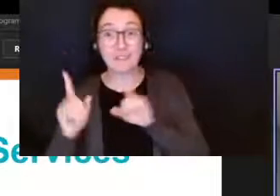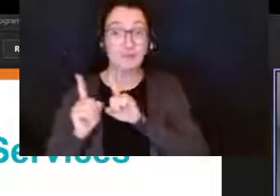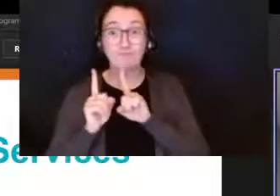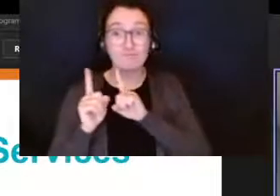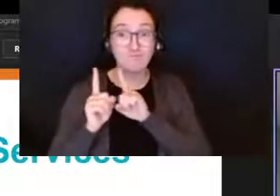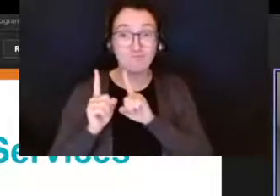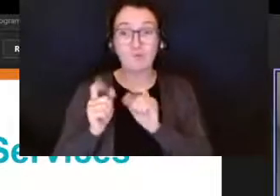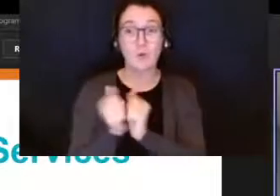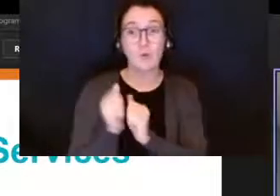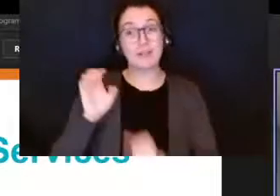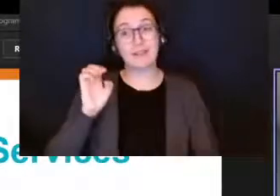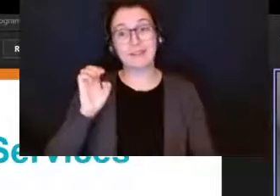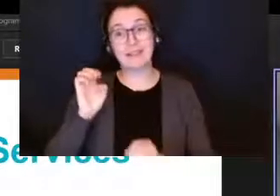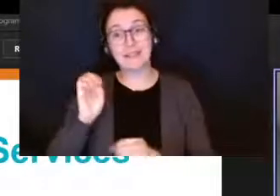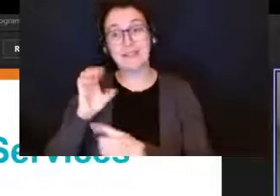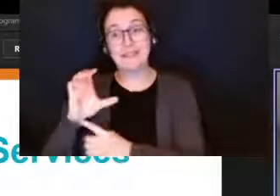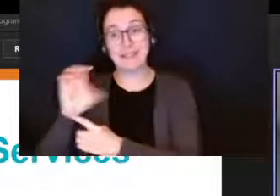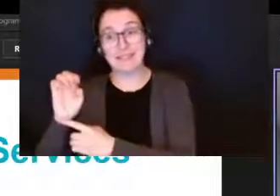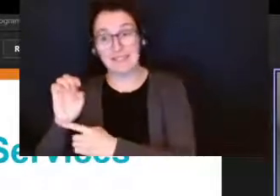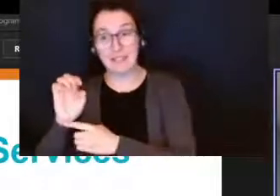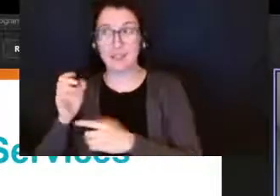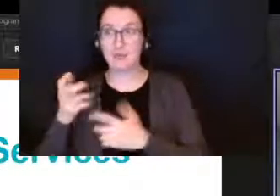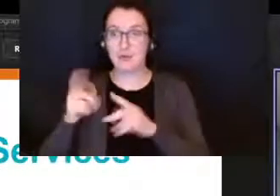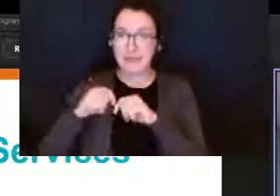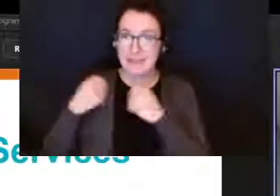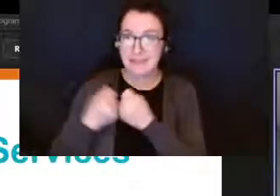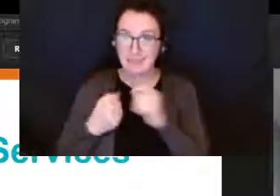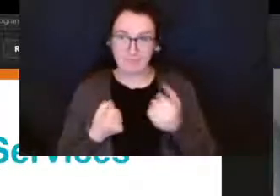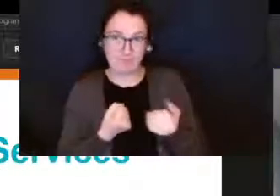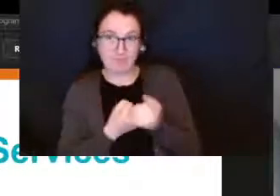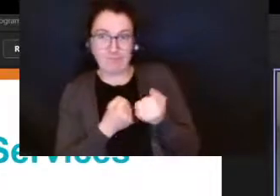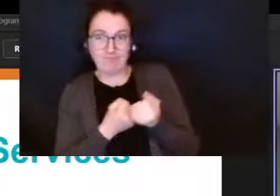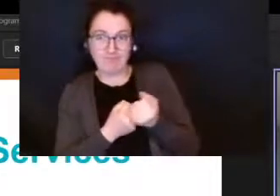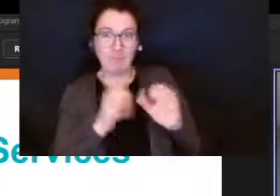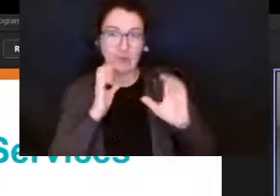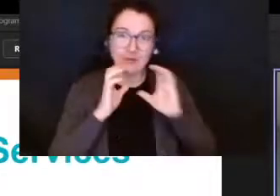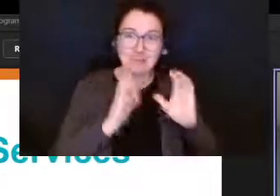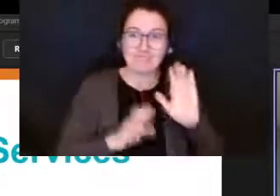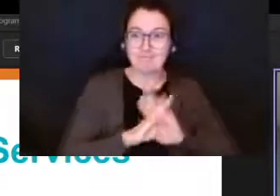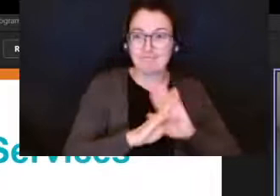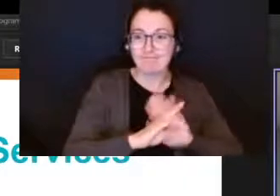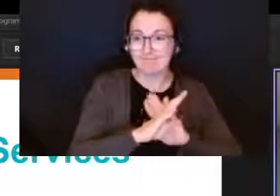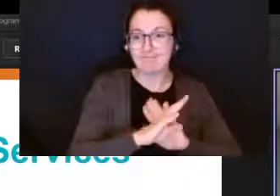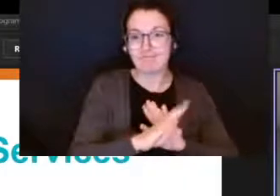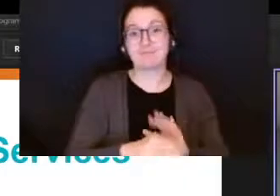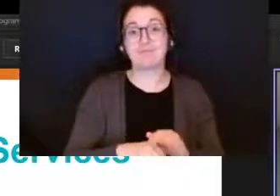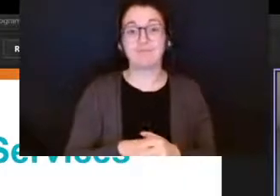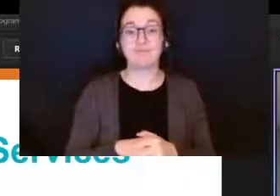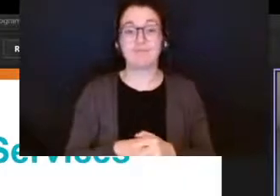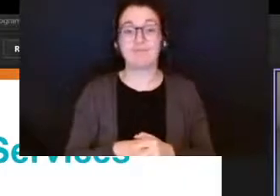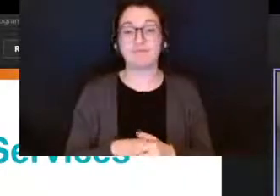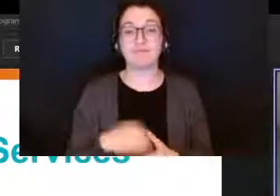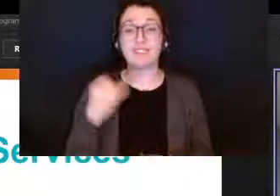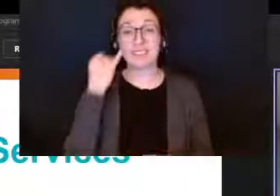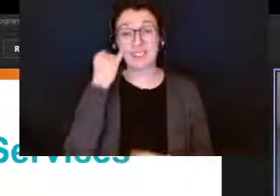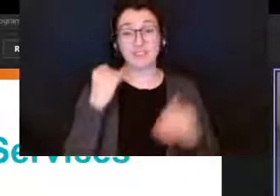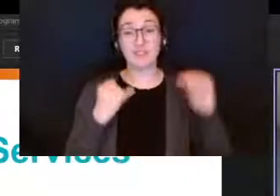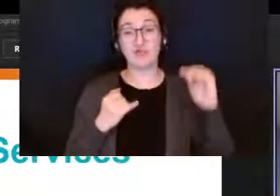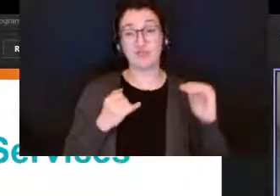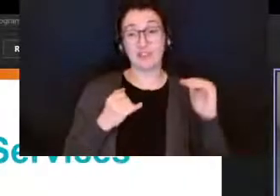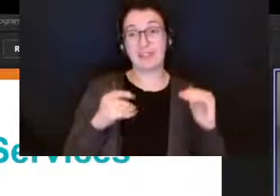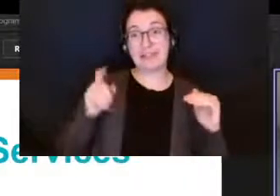educators to support language and communication development if your child needs more support with their language development